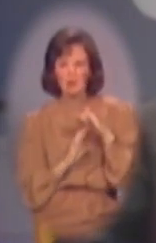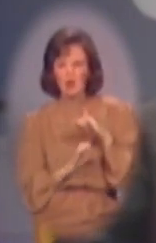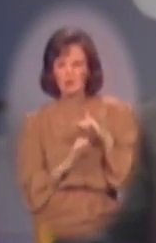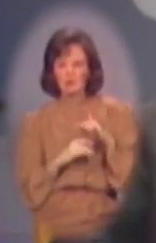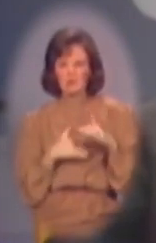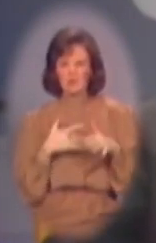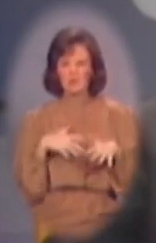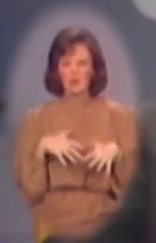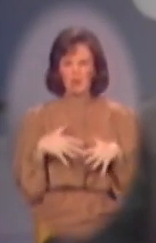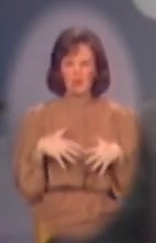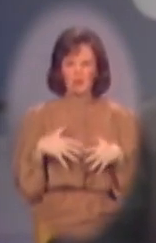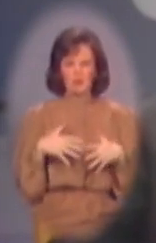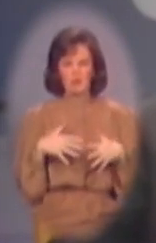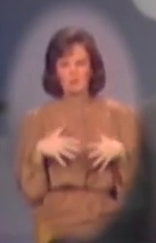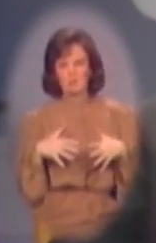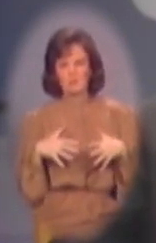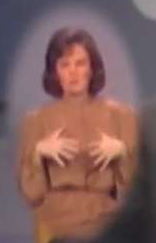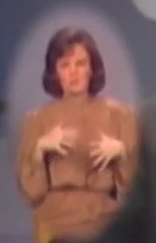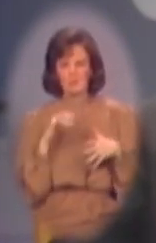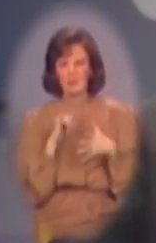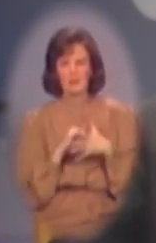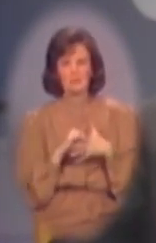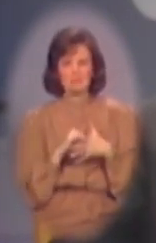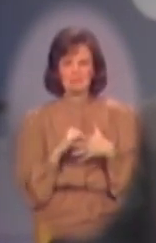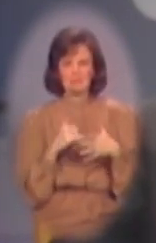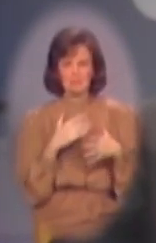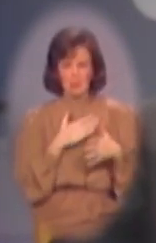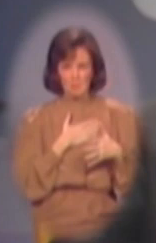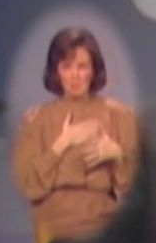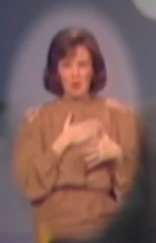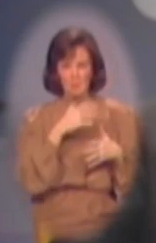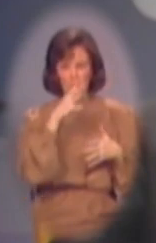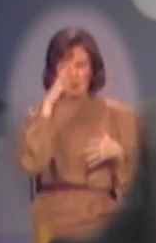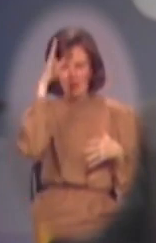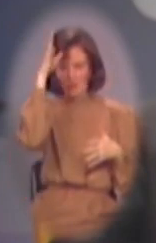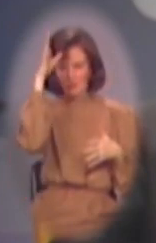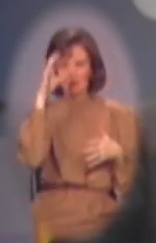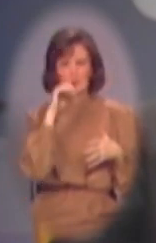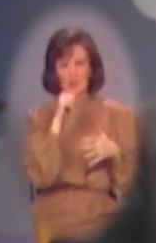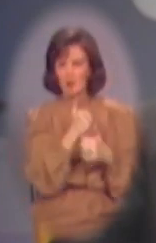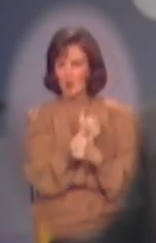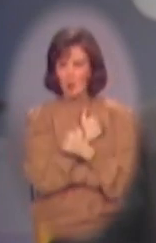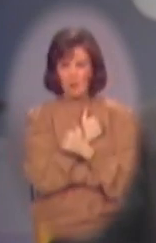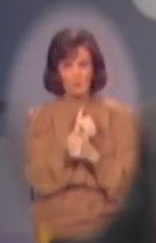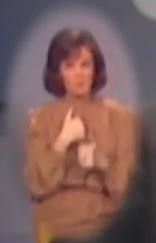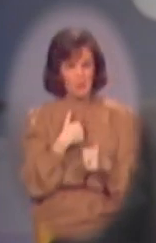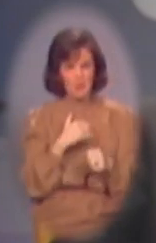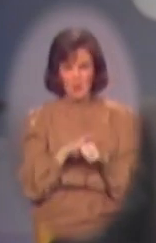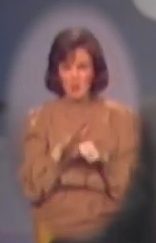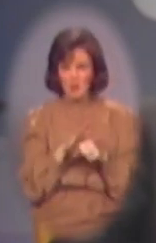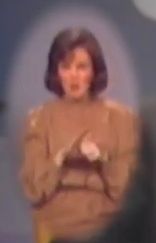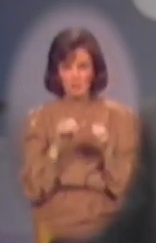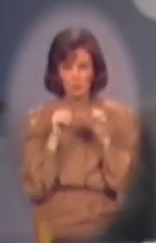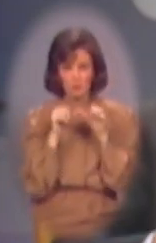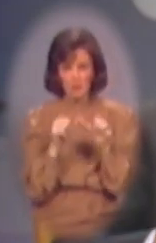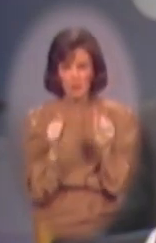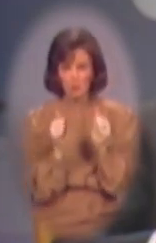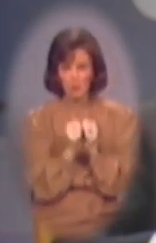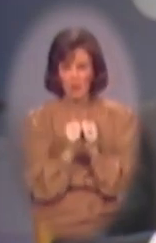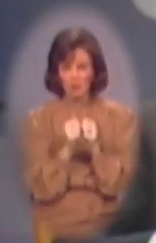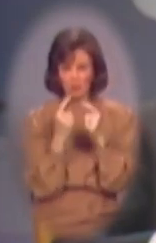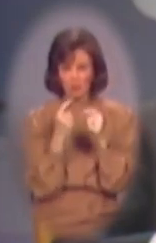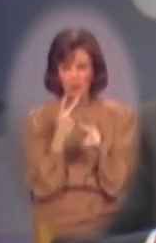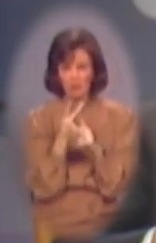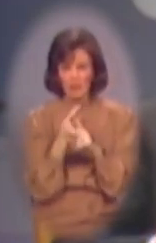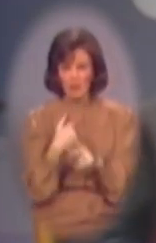uneasiness, if you will, that my parents didn't love me enough to stay together to